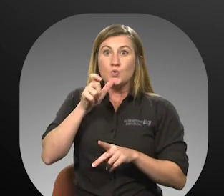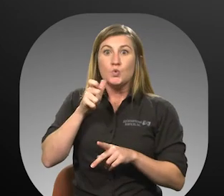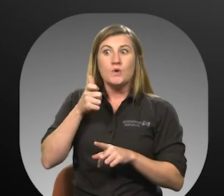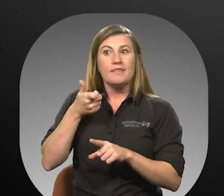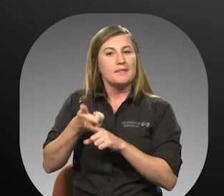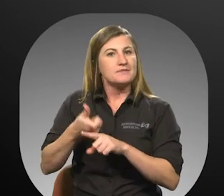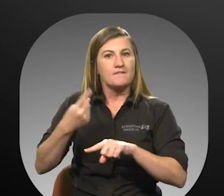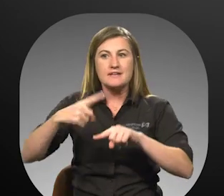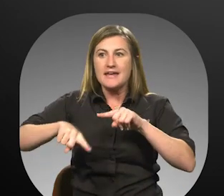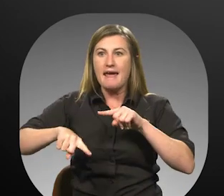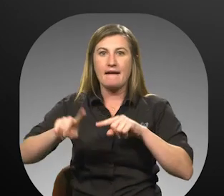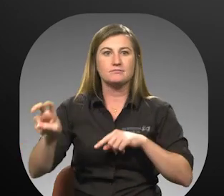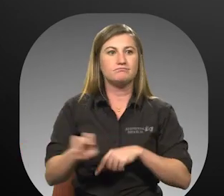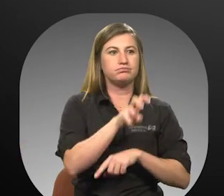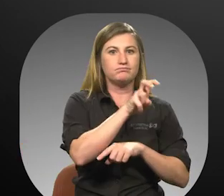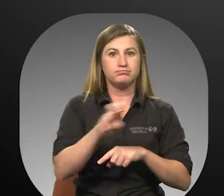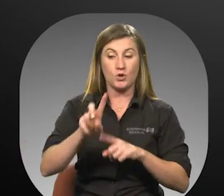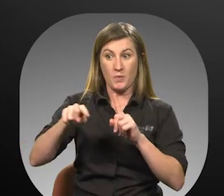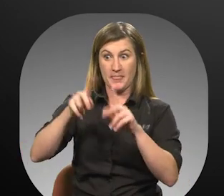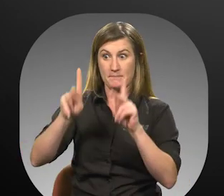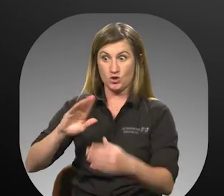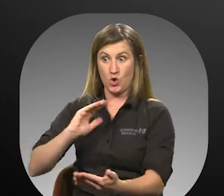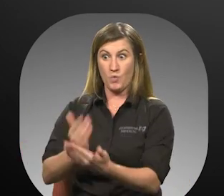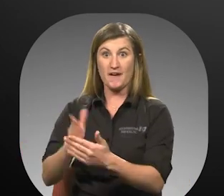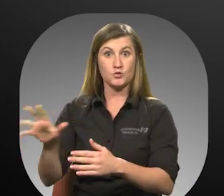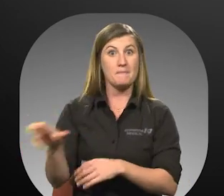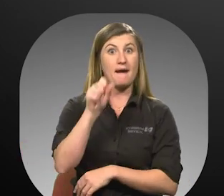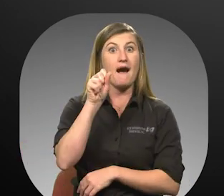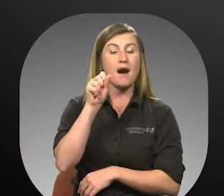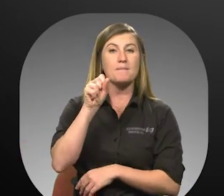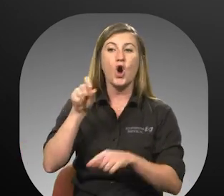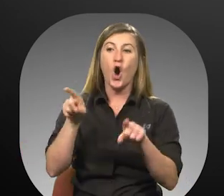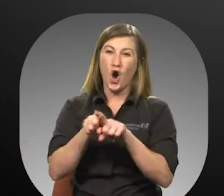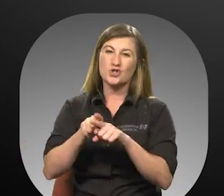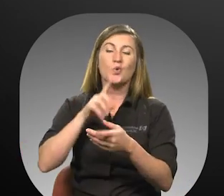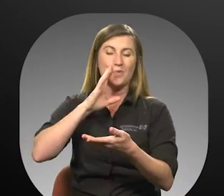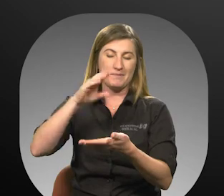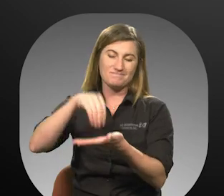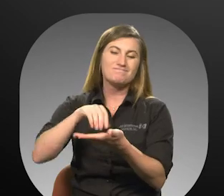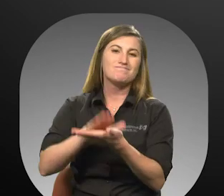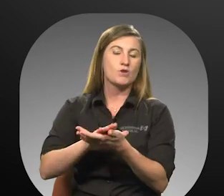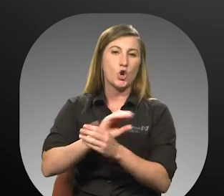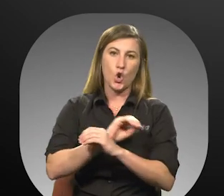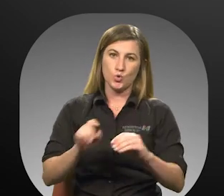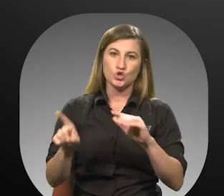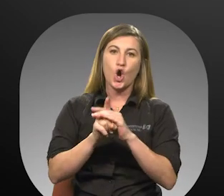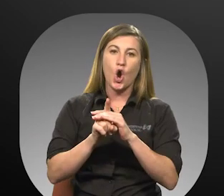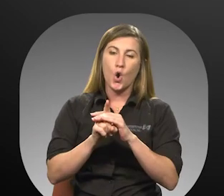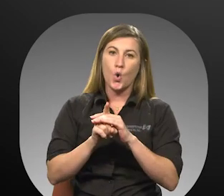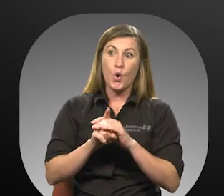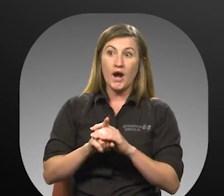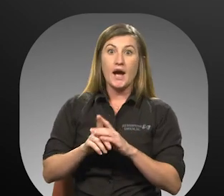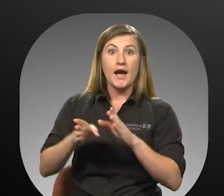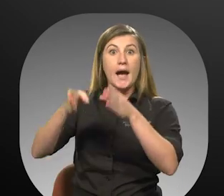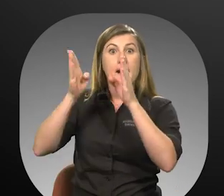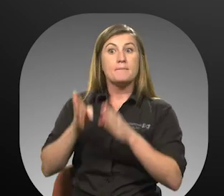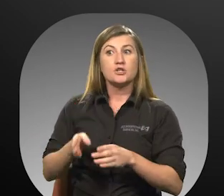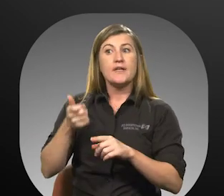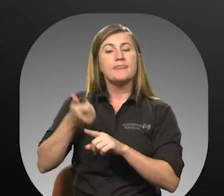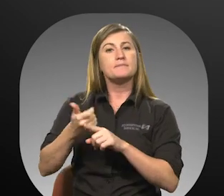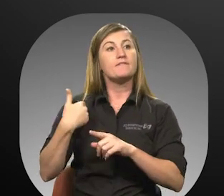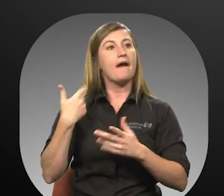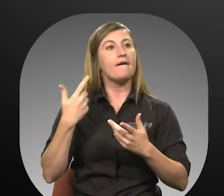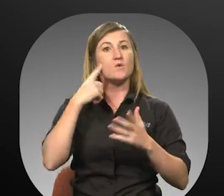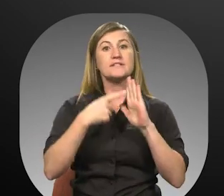unavailable to make the trip when the driver arrives to pick them up will also be marked as no-show. Individuals on subscription